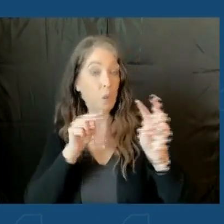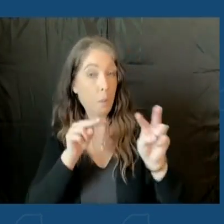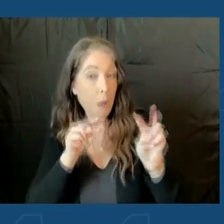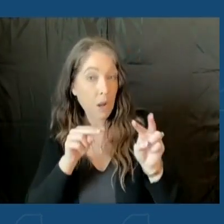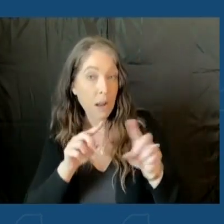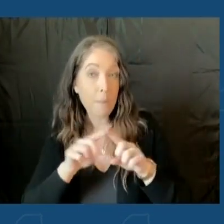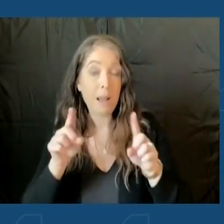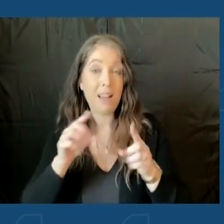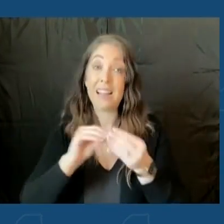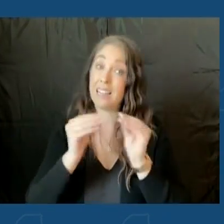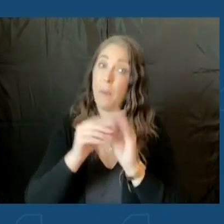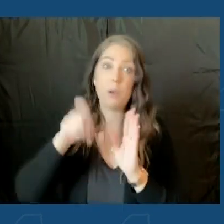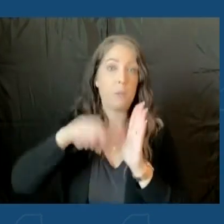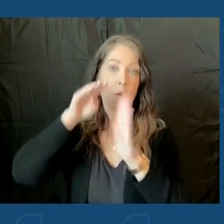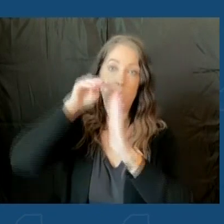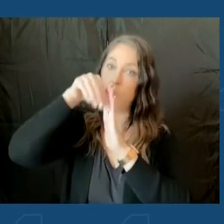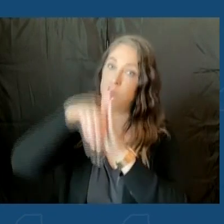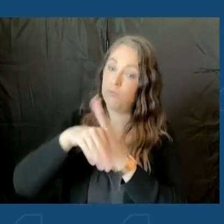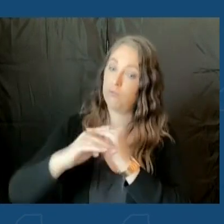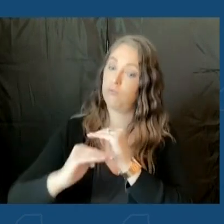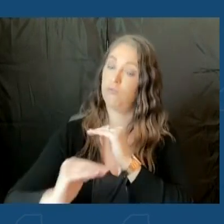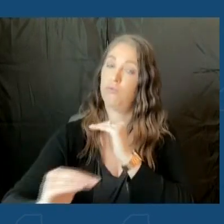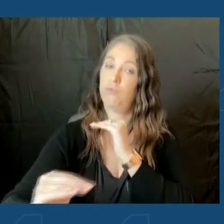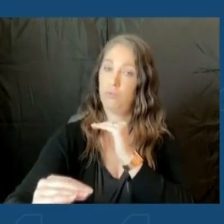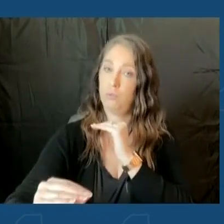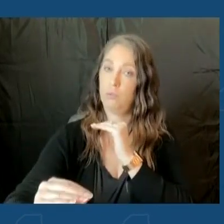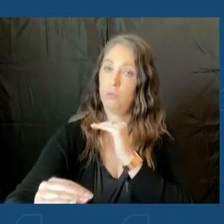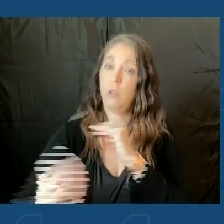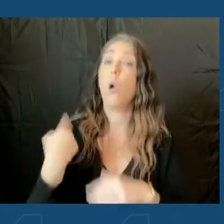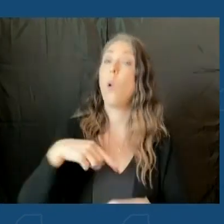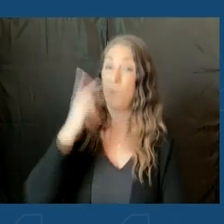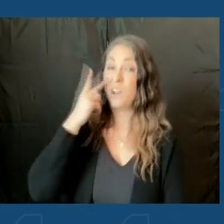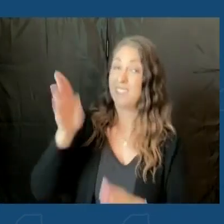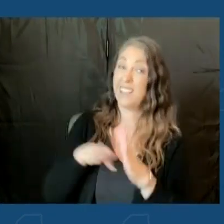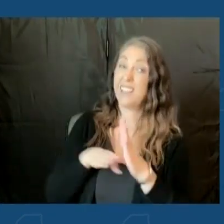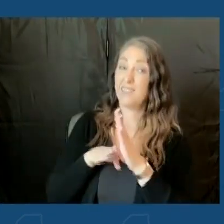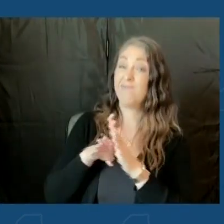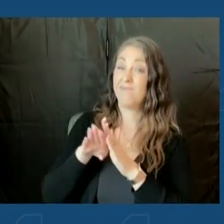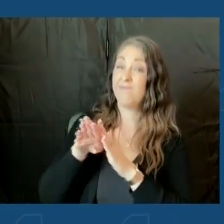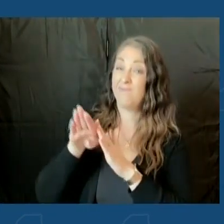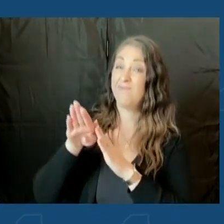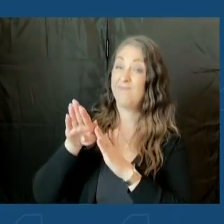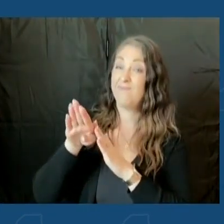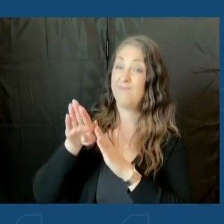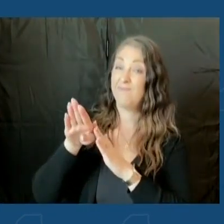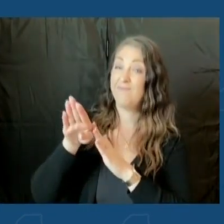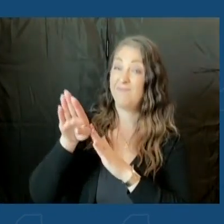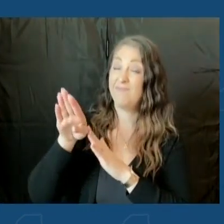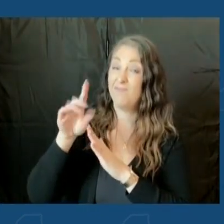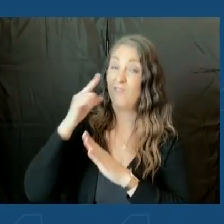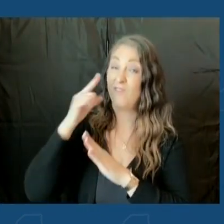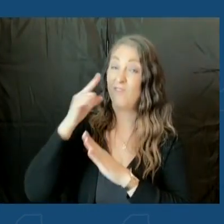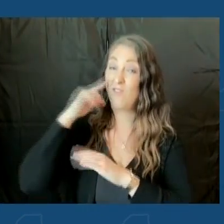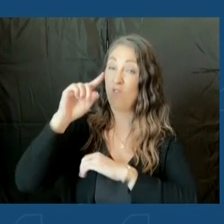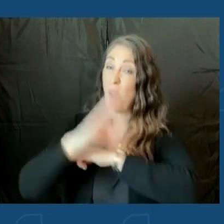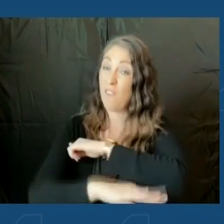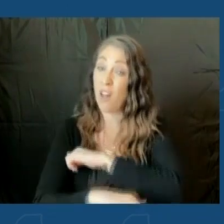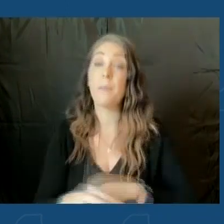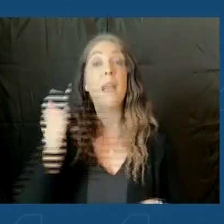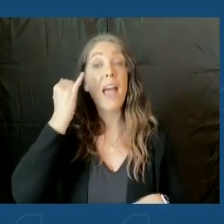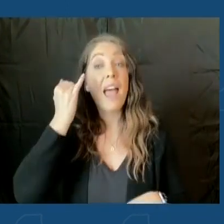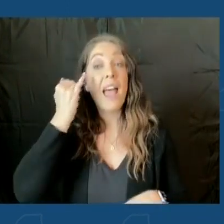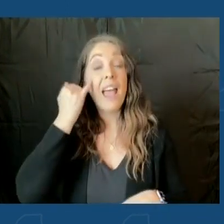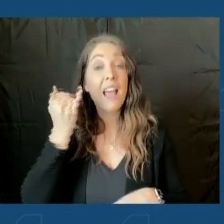they are right now and consistently lower. So, we're seeing a trend toward the fall. If, if the, the trends defy history,